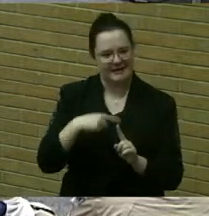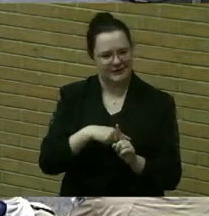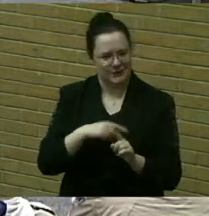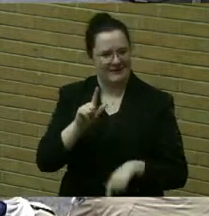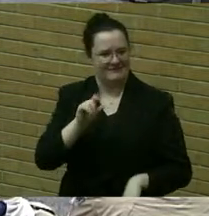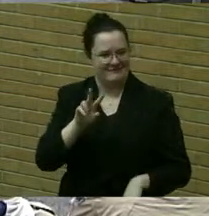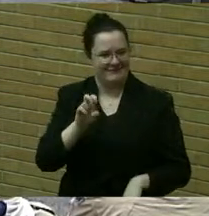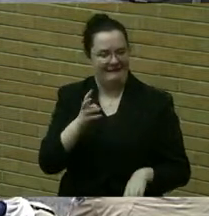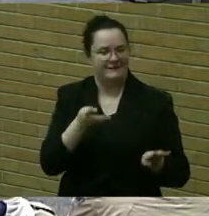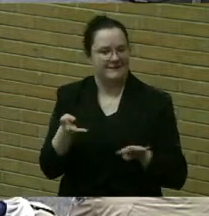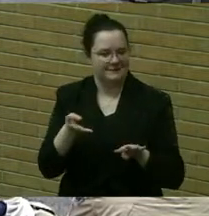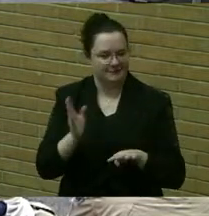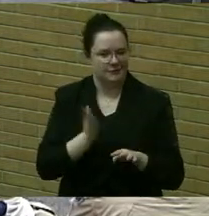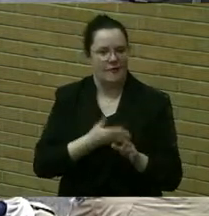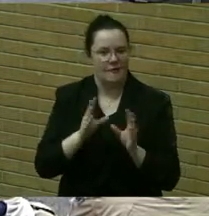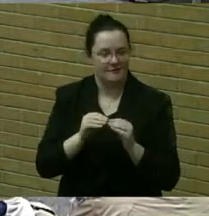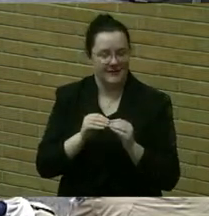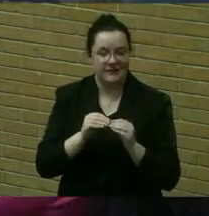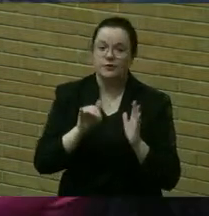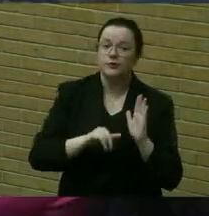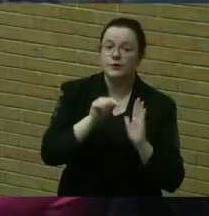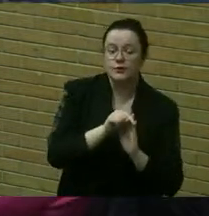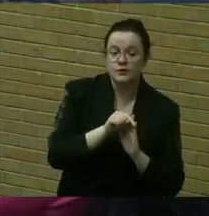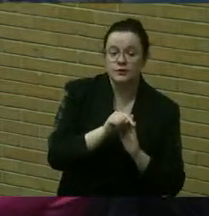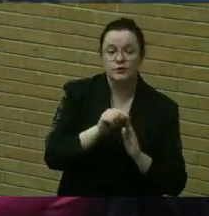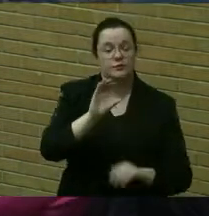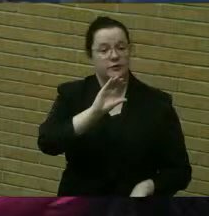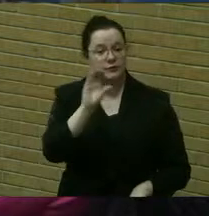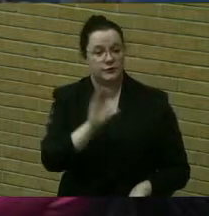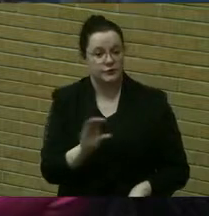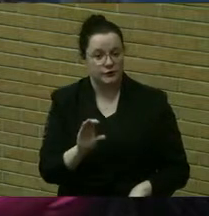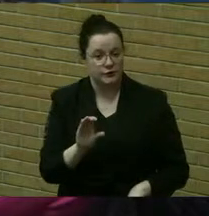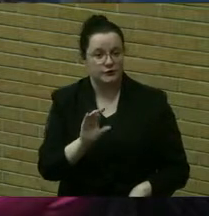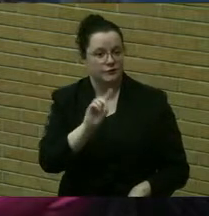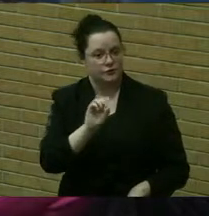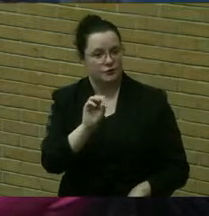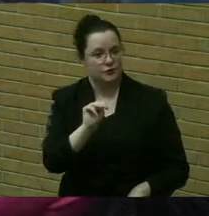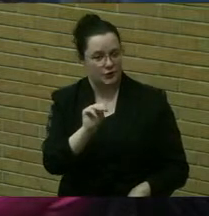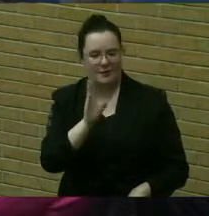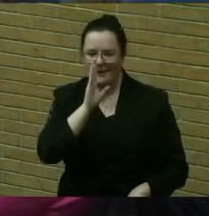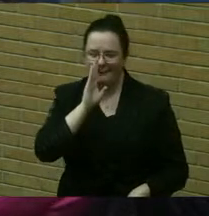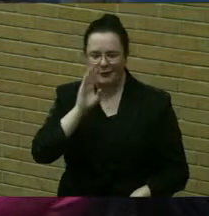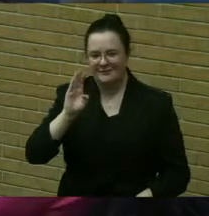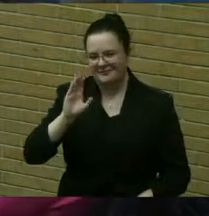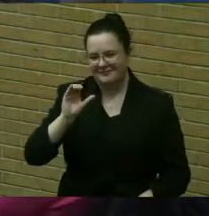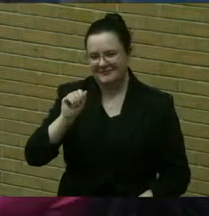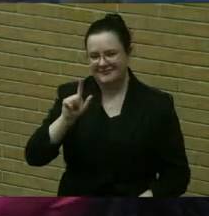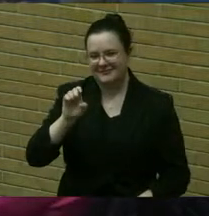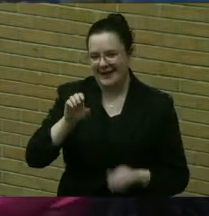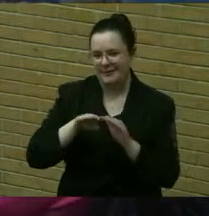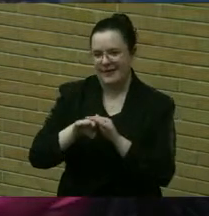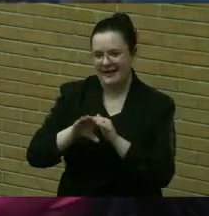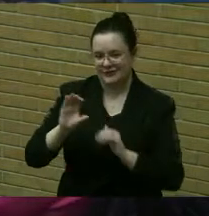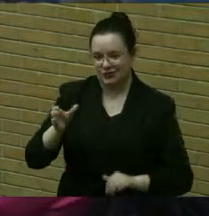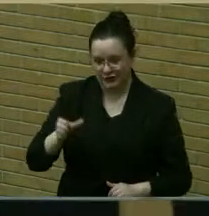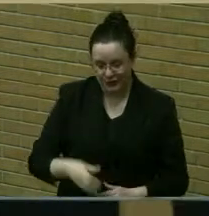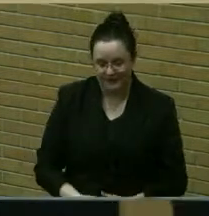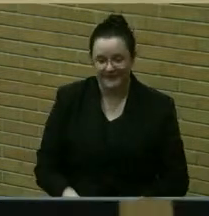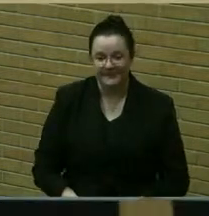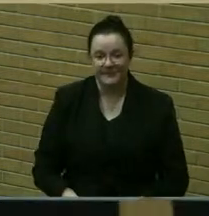on YouTube, on Zoom, and on the Brighton Cable Access channel. Now, if you're watching